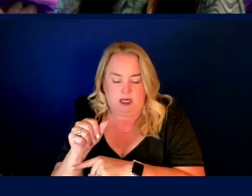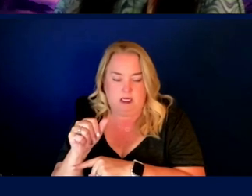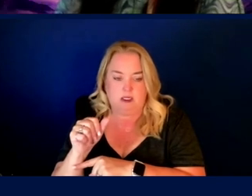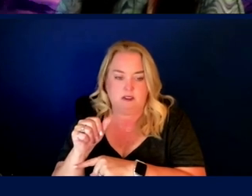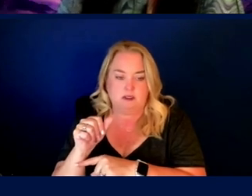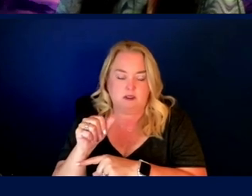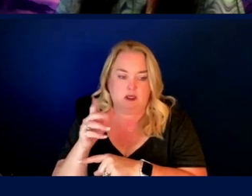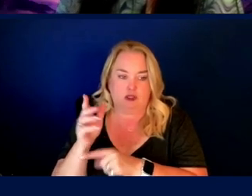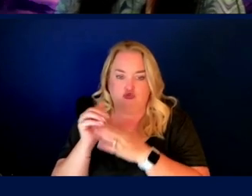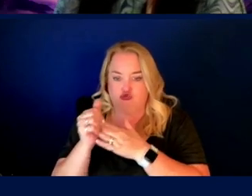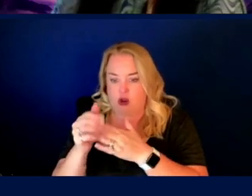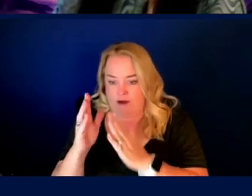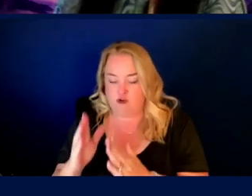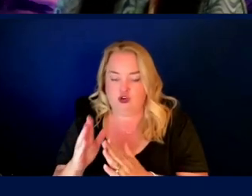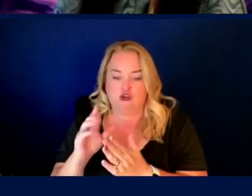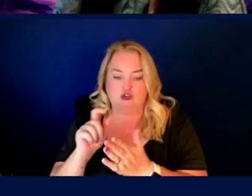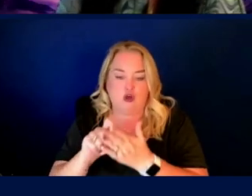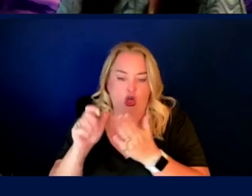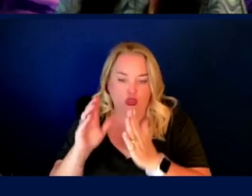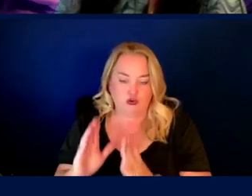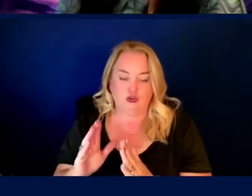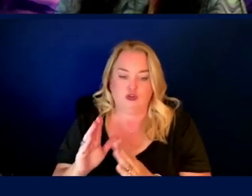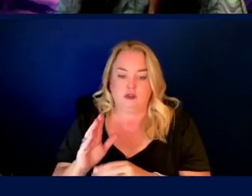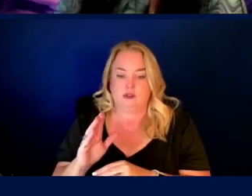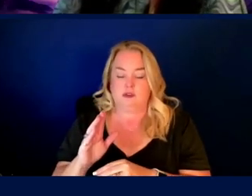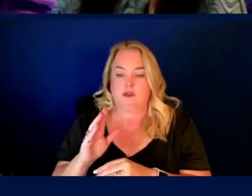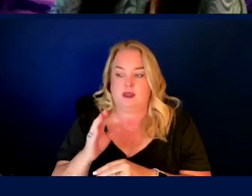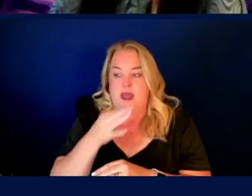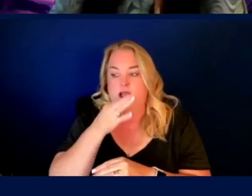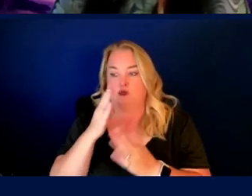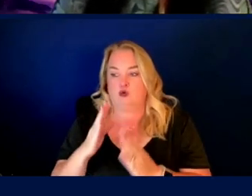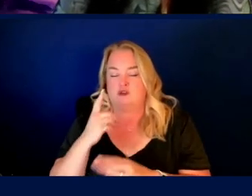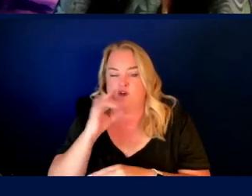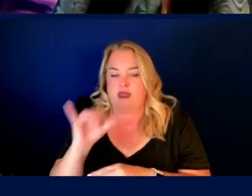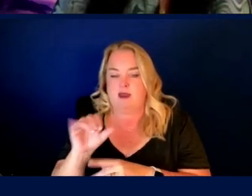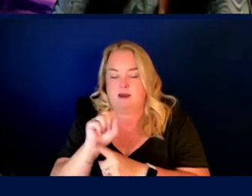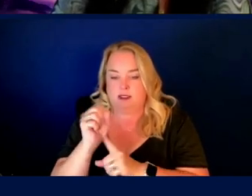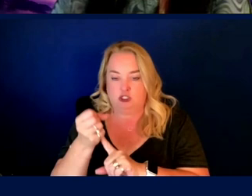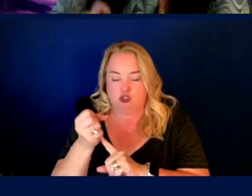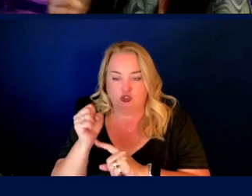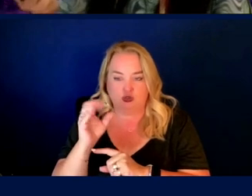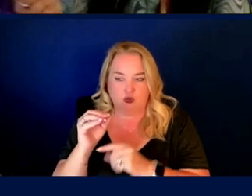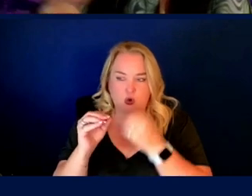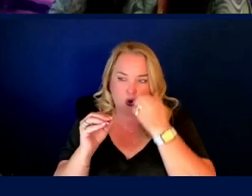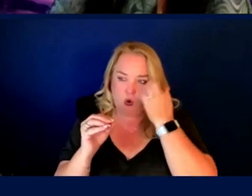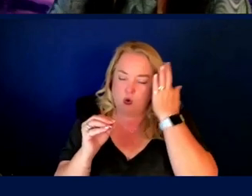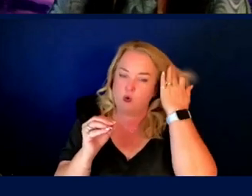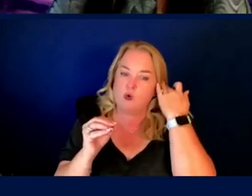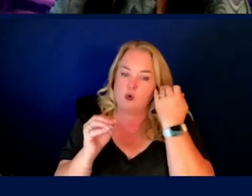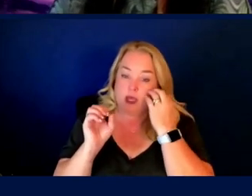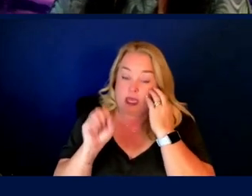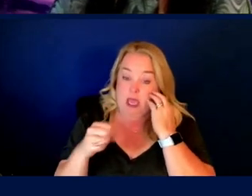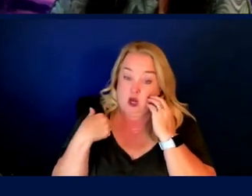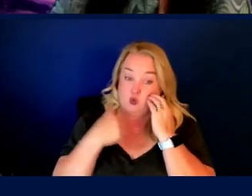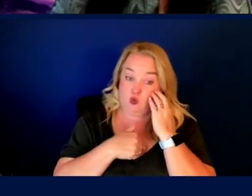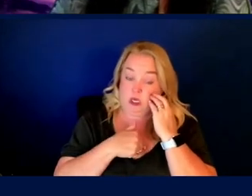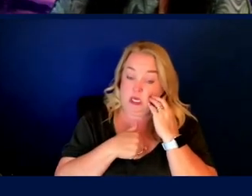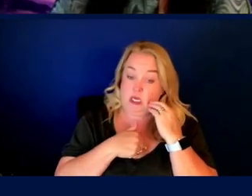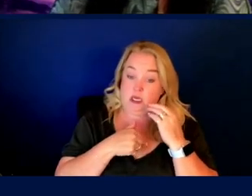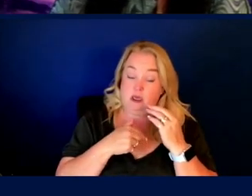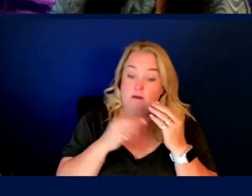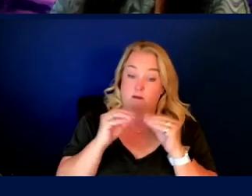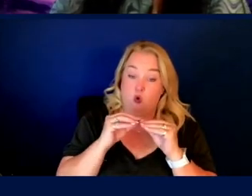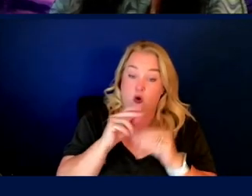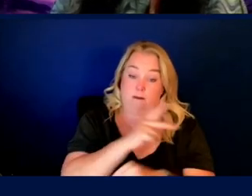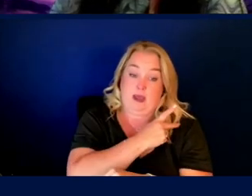authors, as the, as a subject matter experts, uh, of that condition. So, you know, might we switch to more of a patient